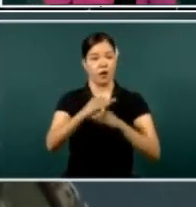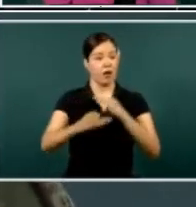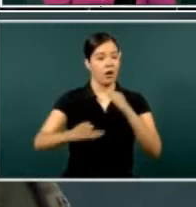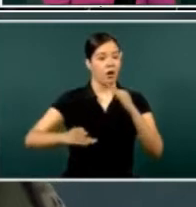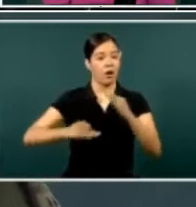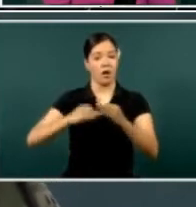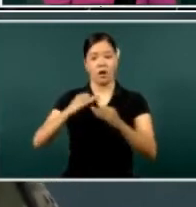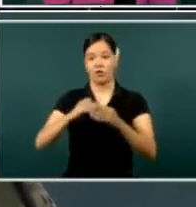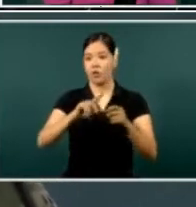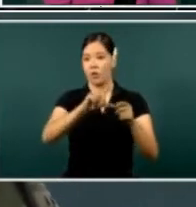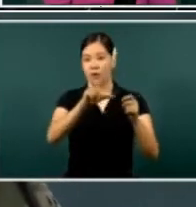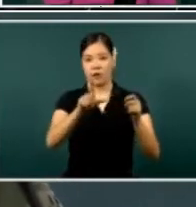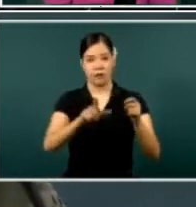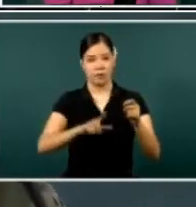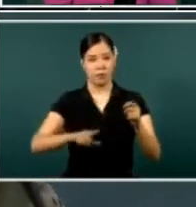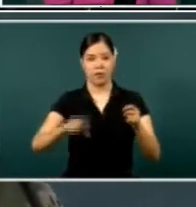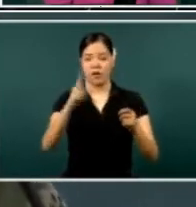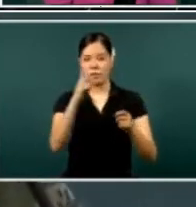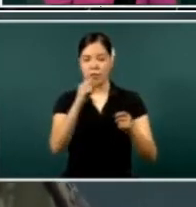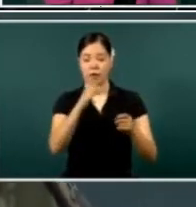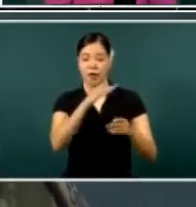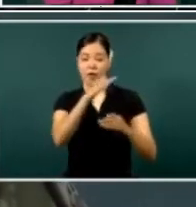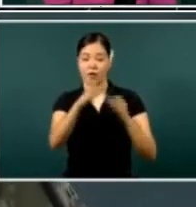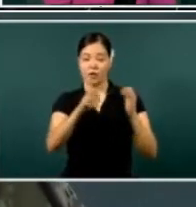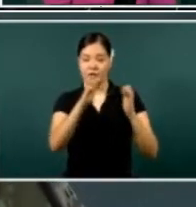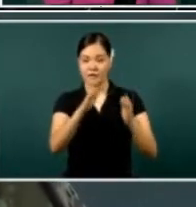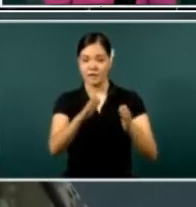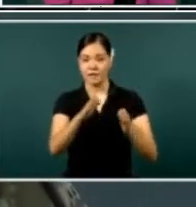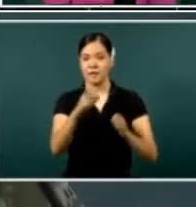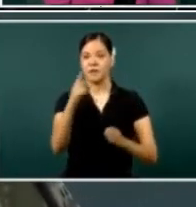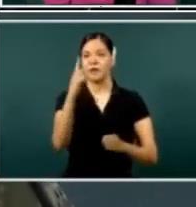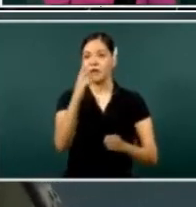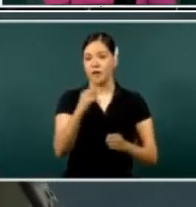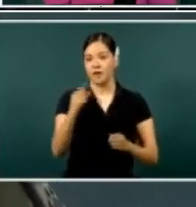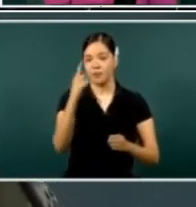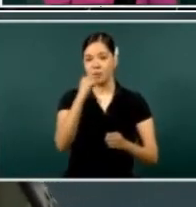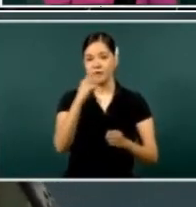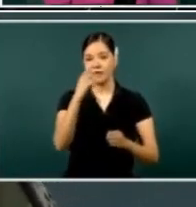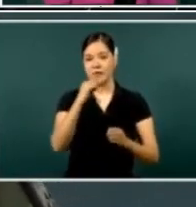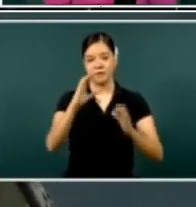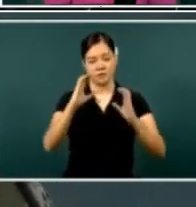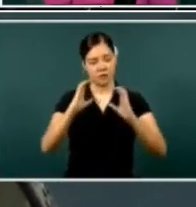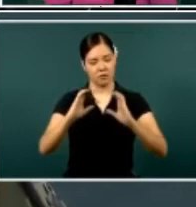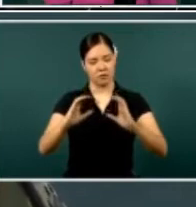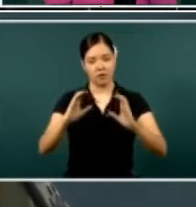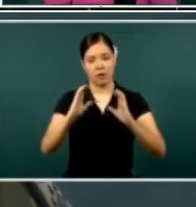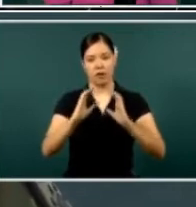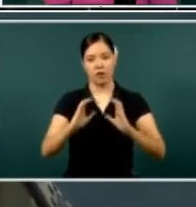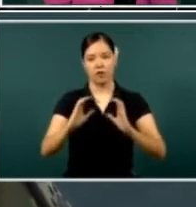the whole force that are, are components of this, or the personnel for this,